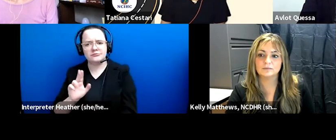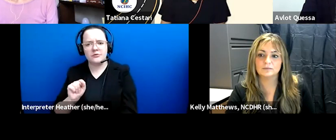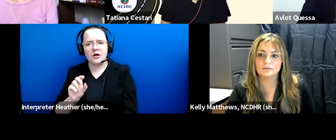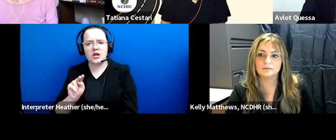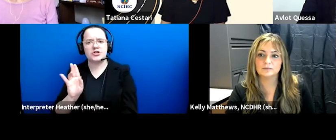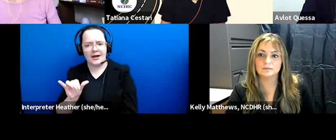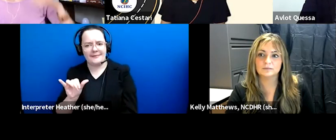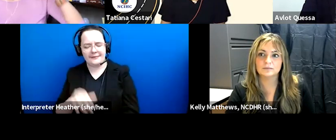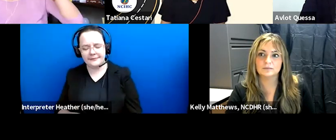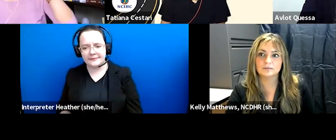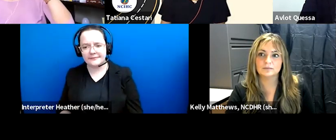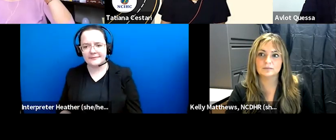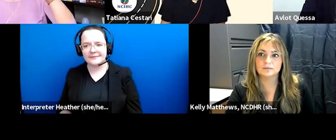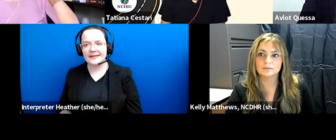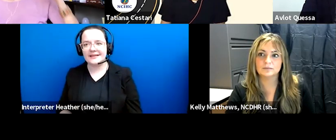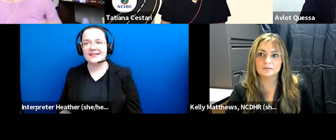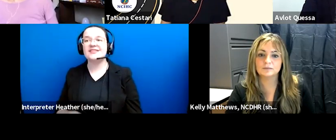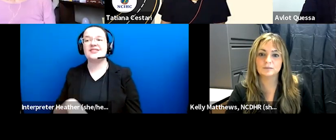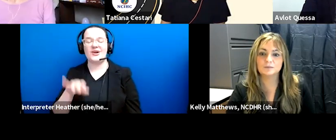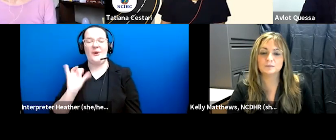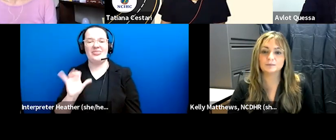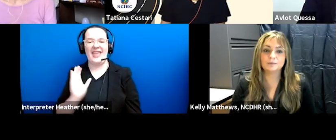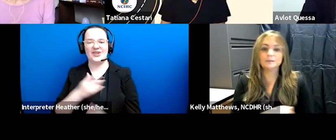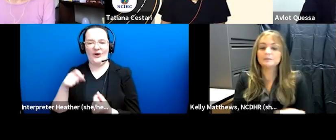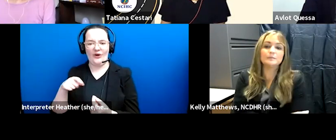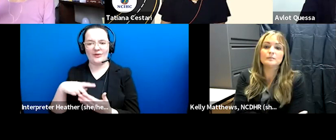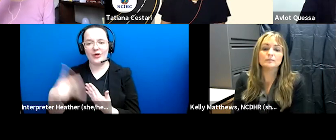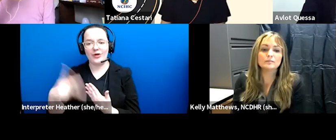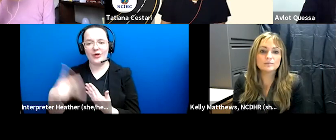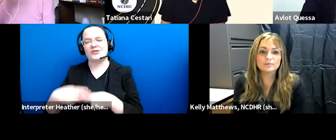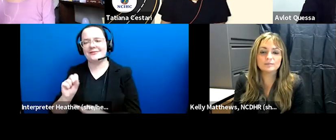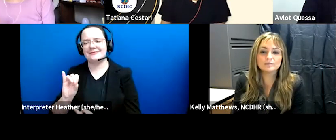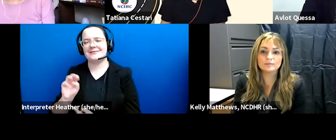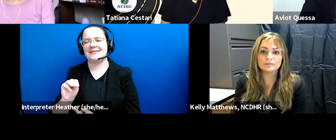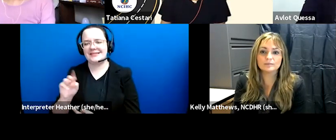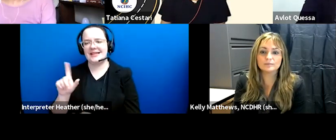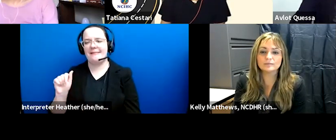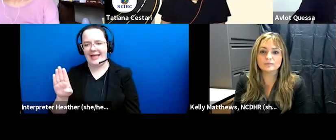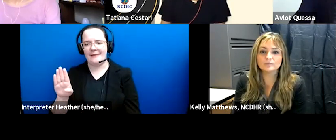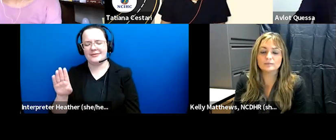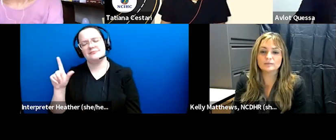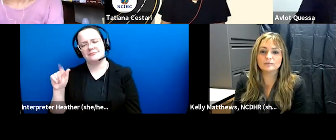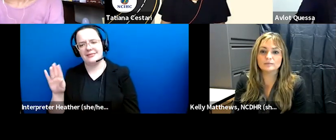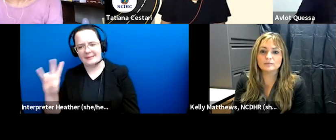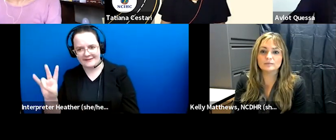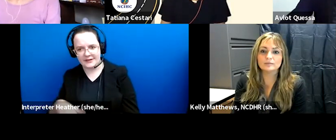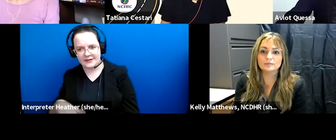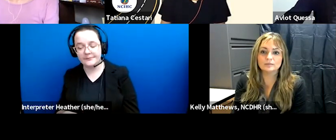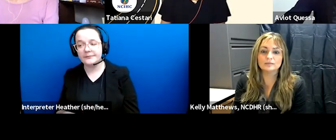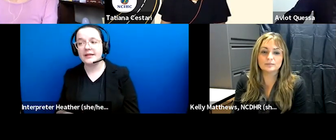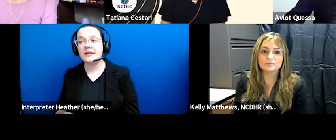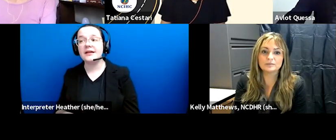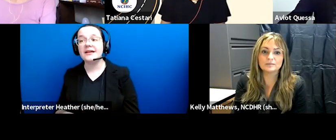yeah so that that's how the simulation works it's called it's called sim lab lab seven and